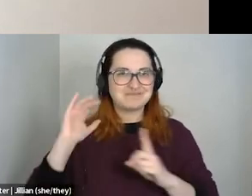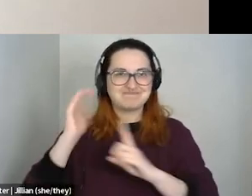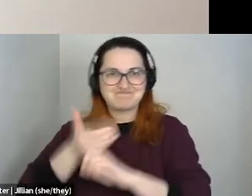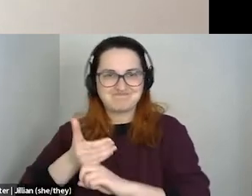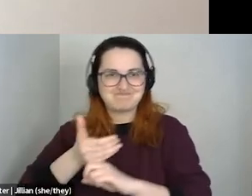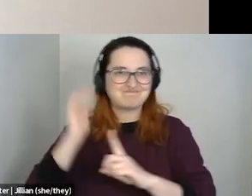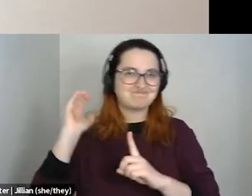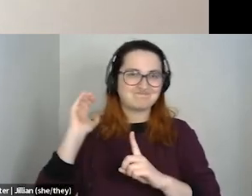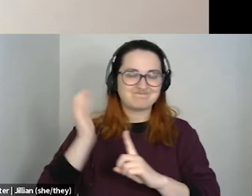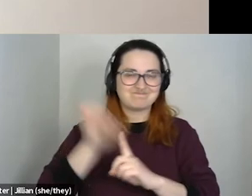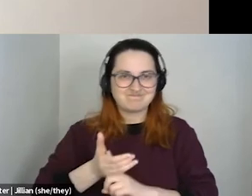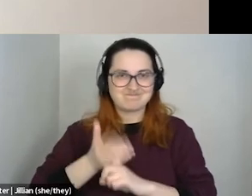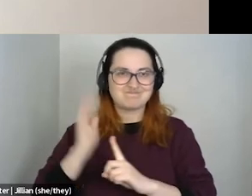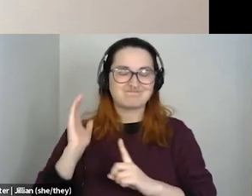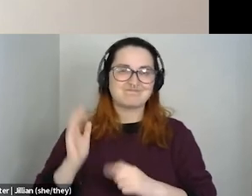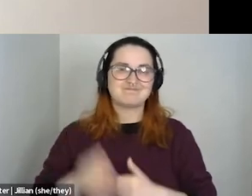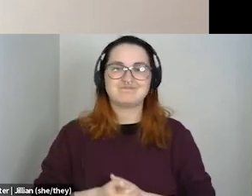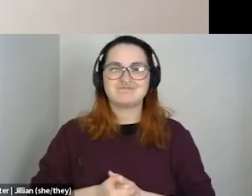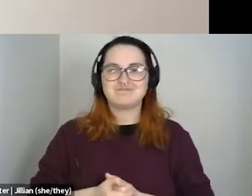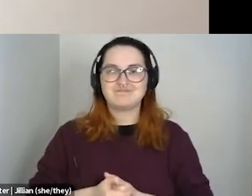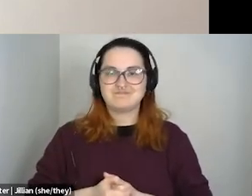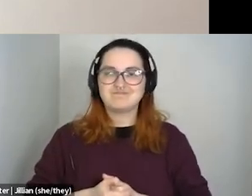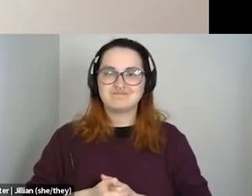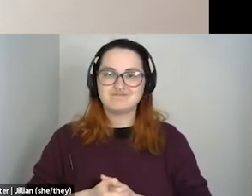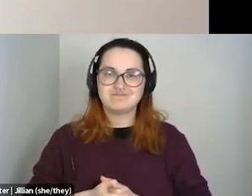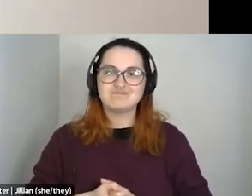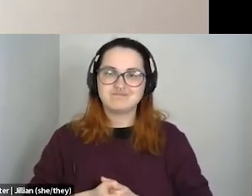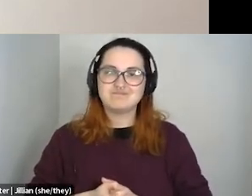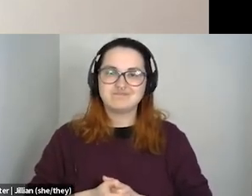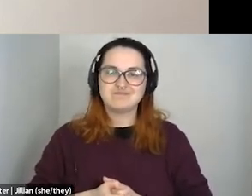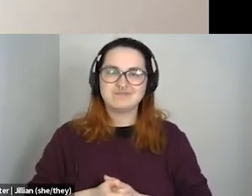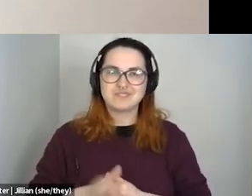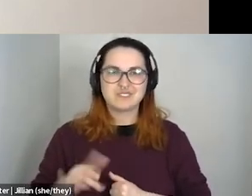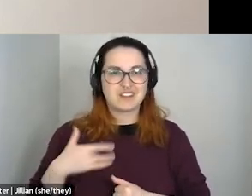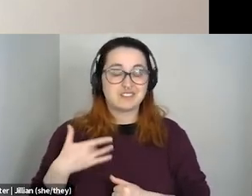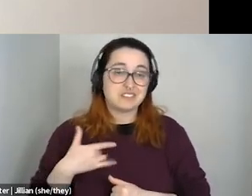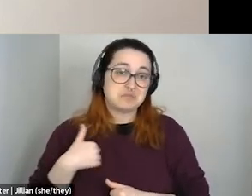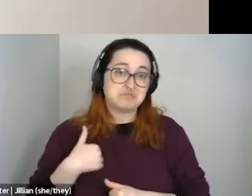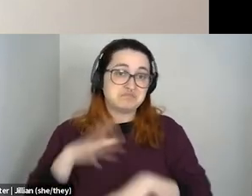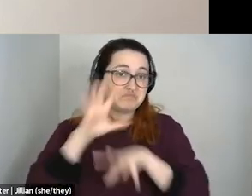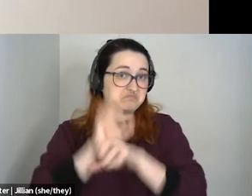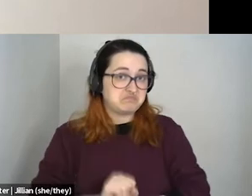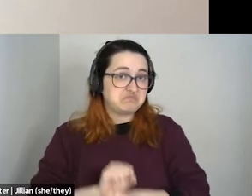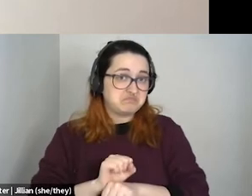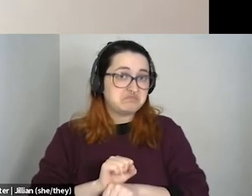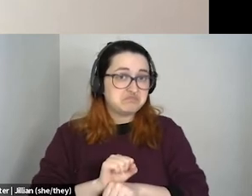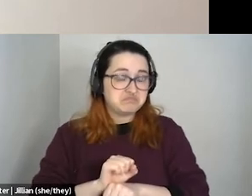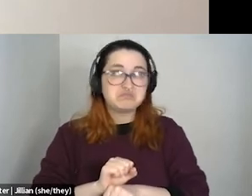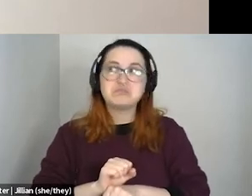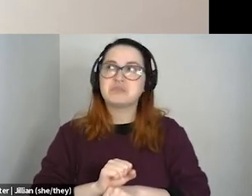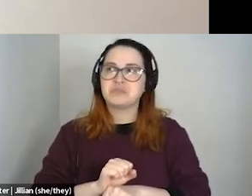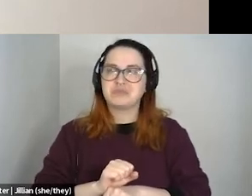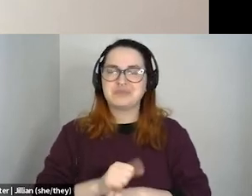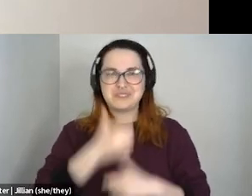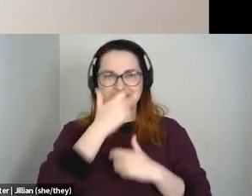a layer or something like that. Um, it's a really, yeah, it's a feeling I'm really used to now. And it was interesting to